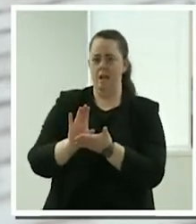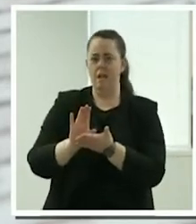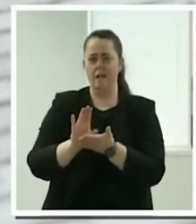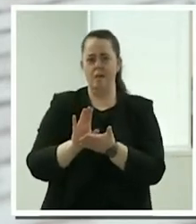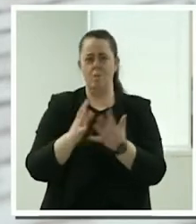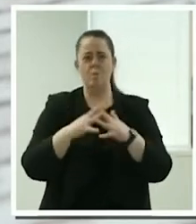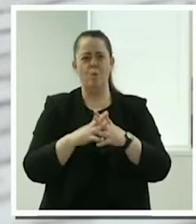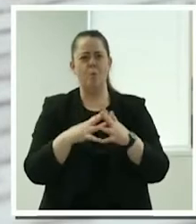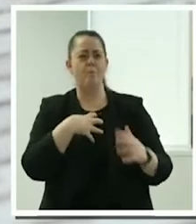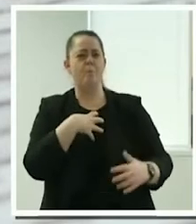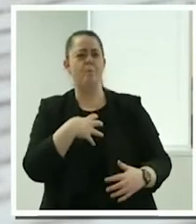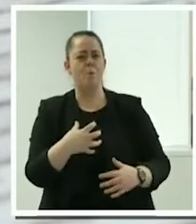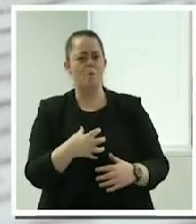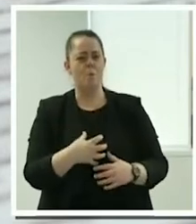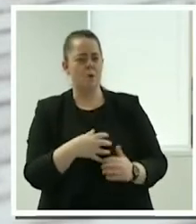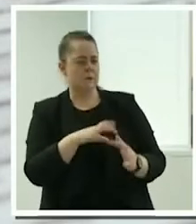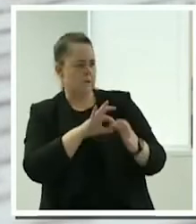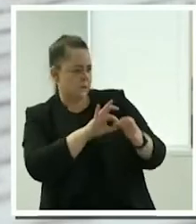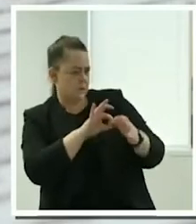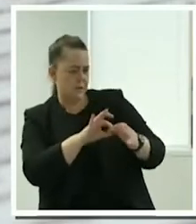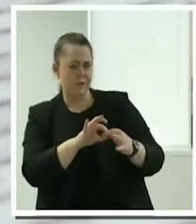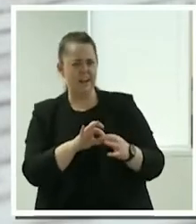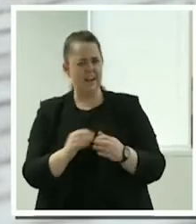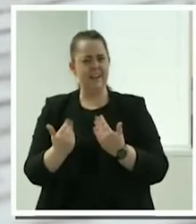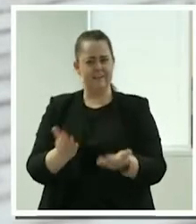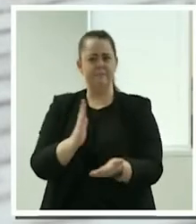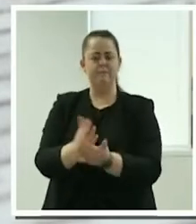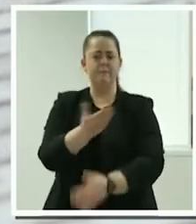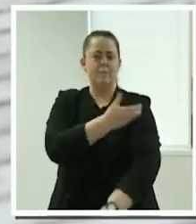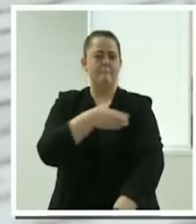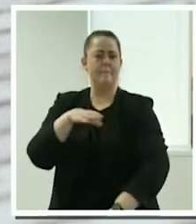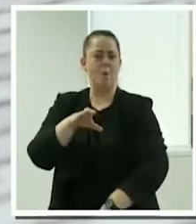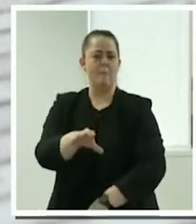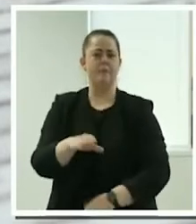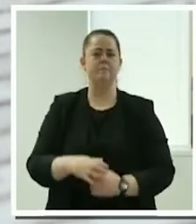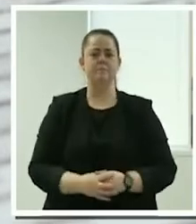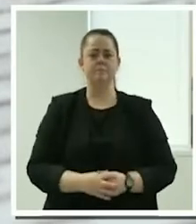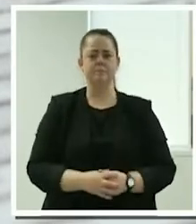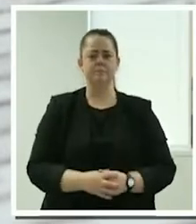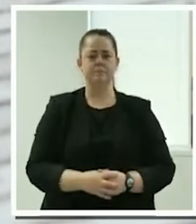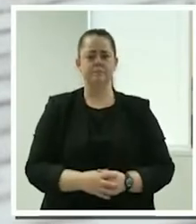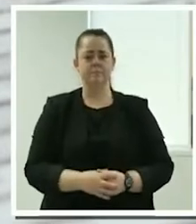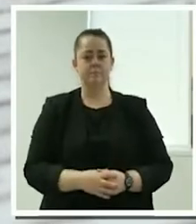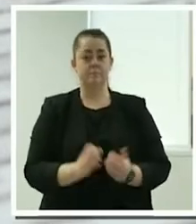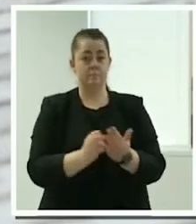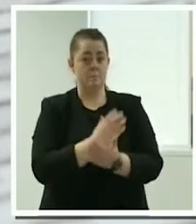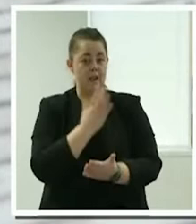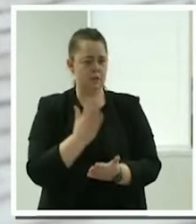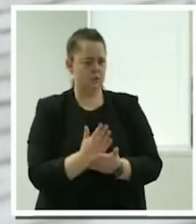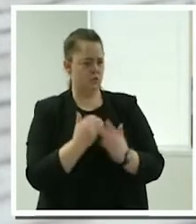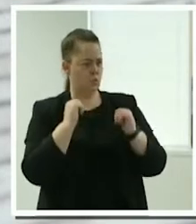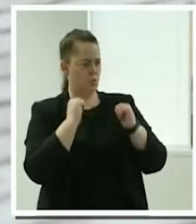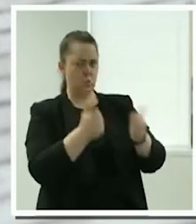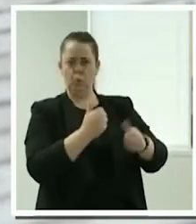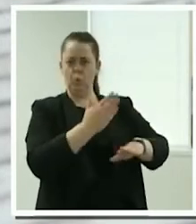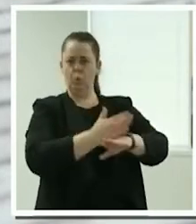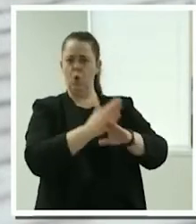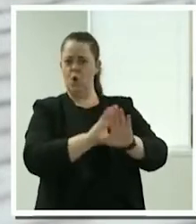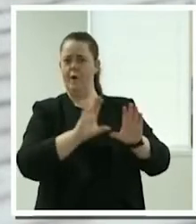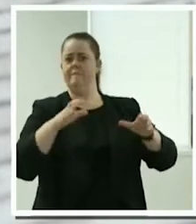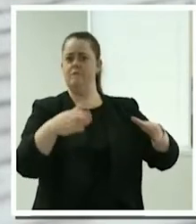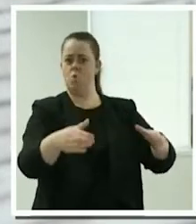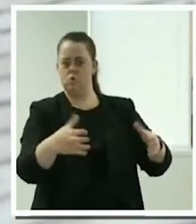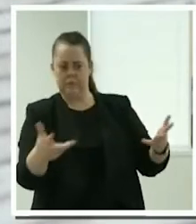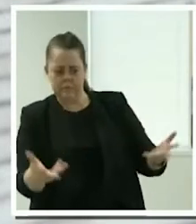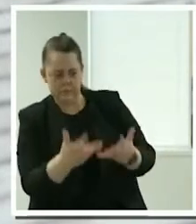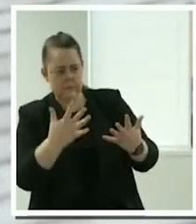to earn more, feel valued and be empowered. Attracting, retaining and upskilling workforce and finding support solutions for thin markets